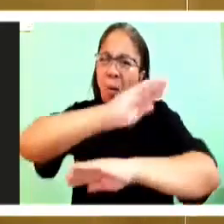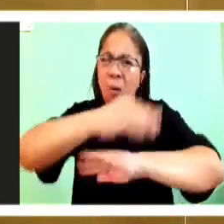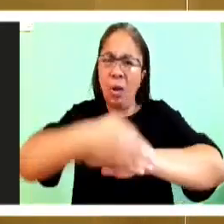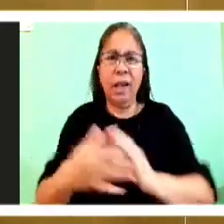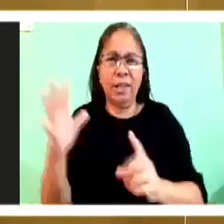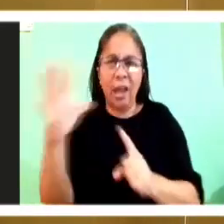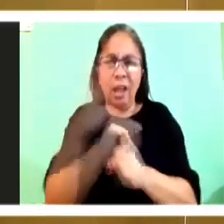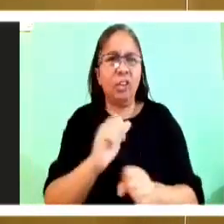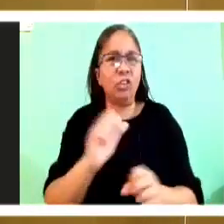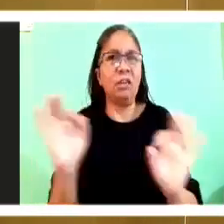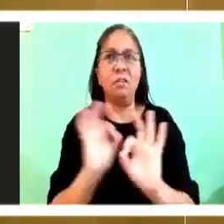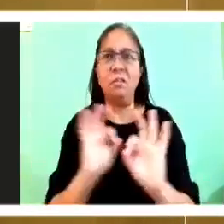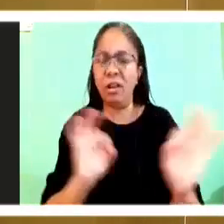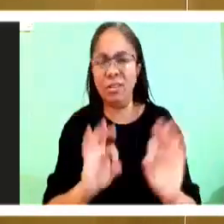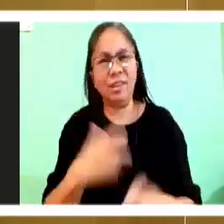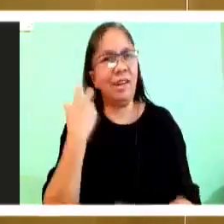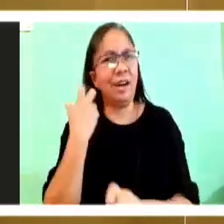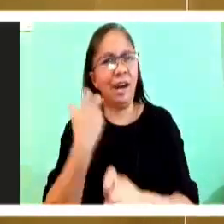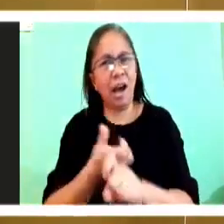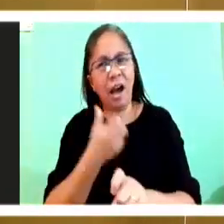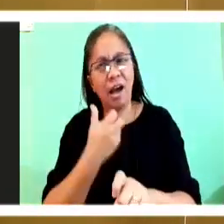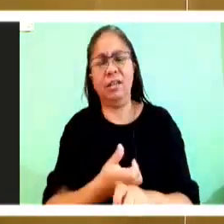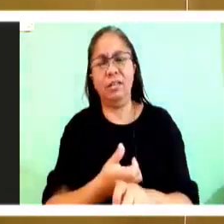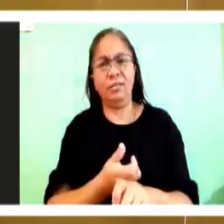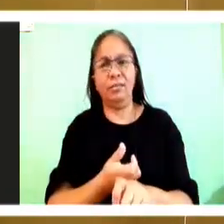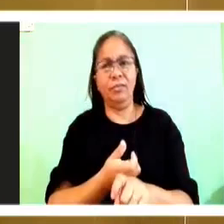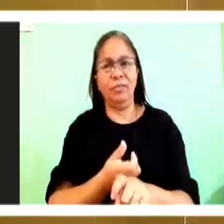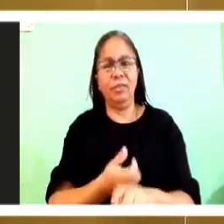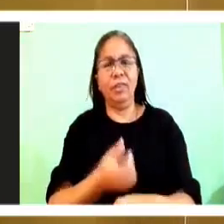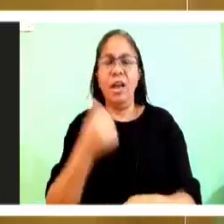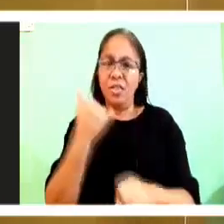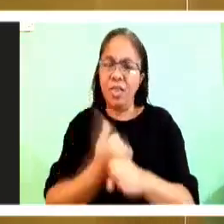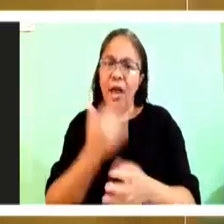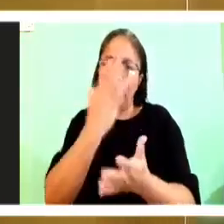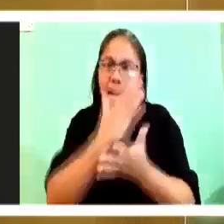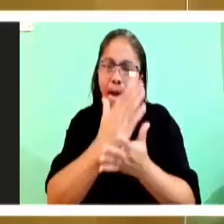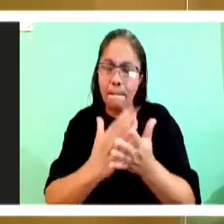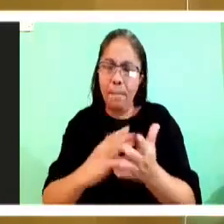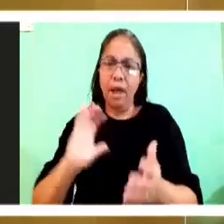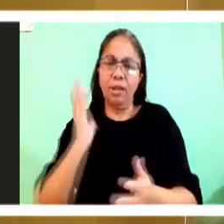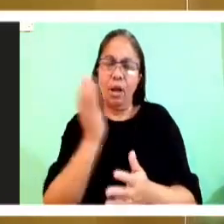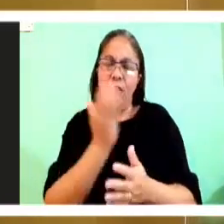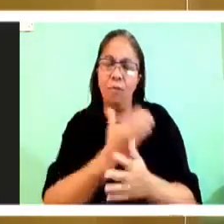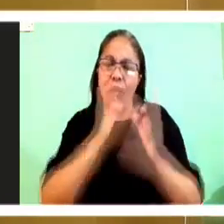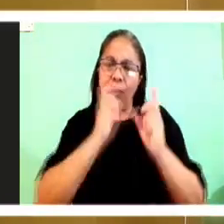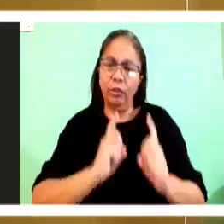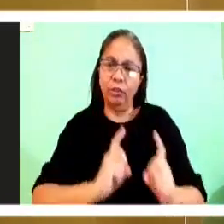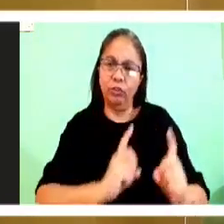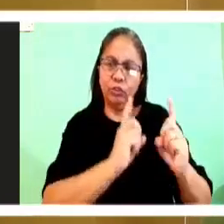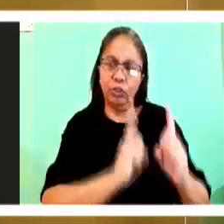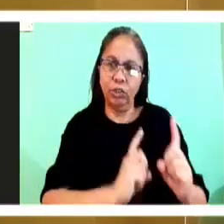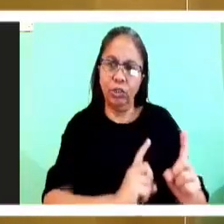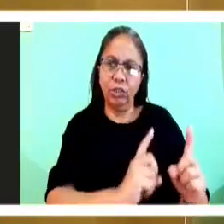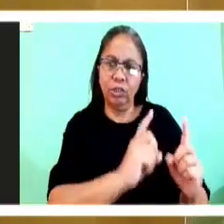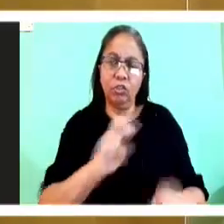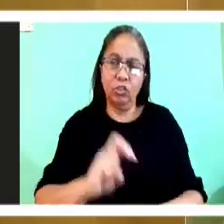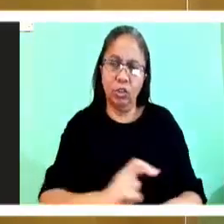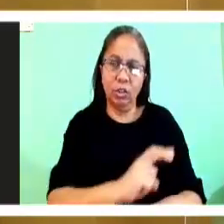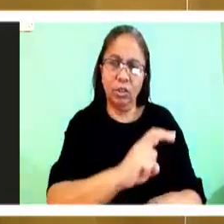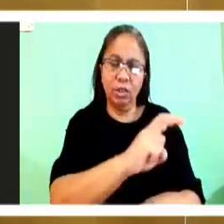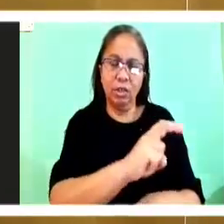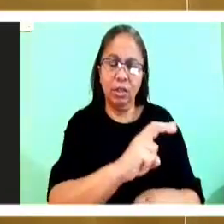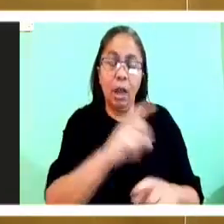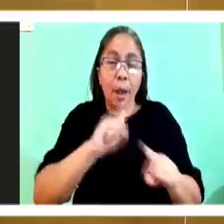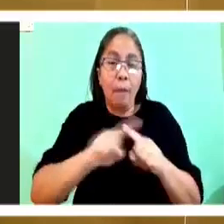difficult, that's a stage in the journey. But the fruitfulness that will come after that can